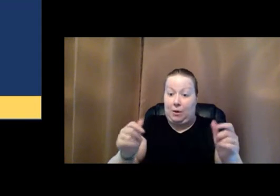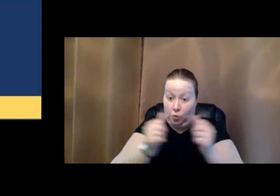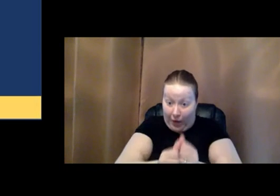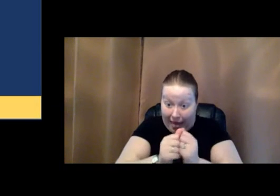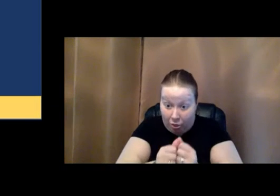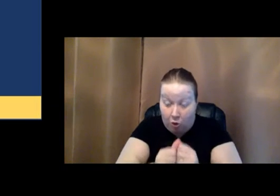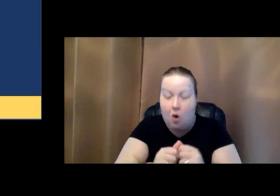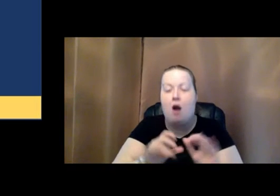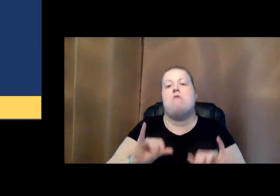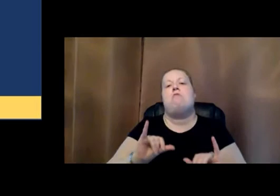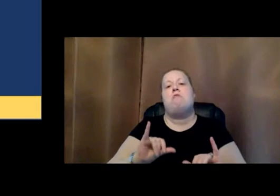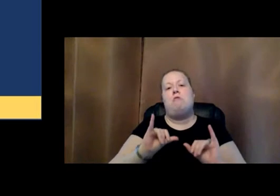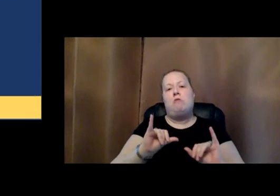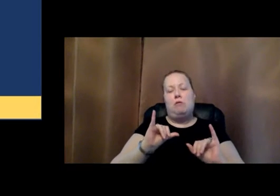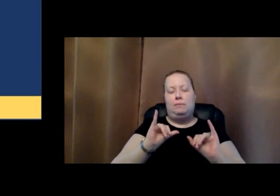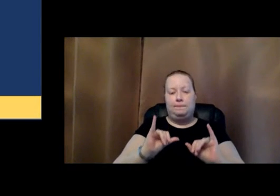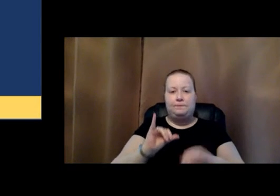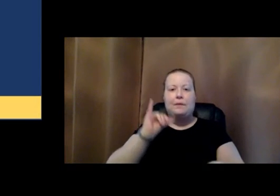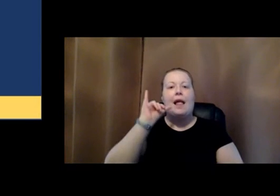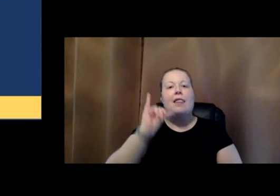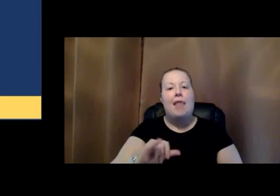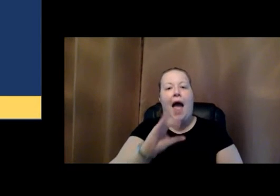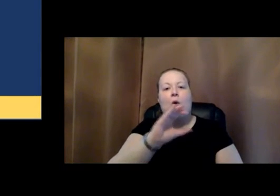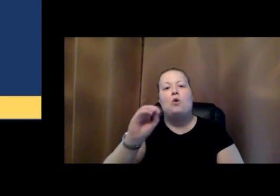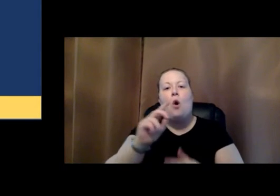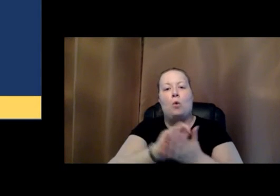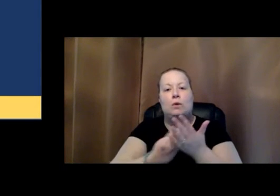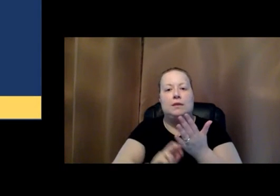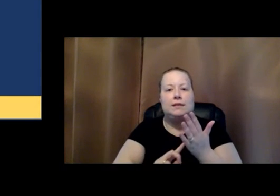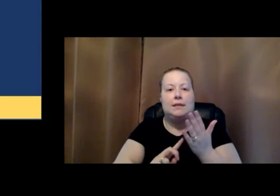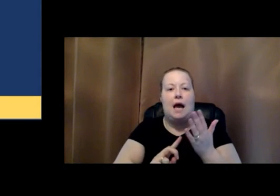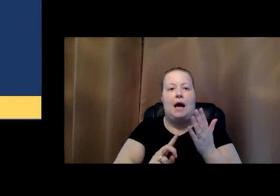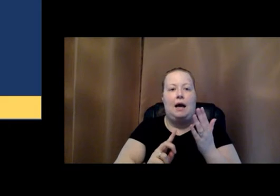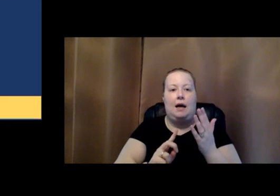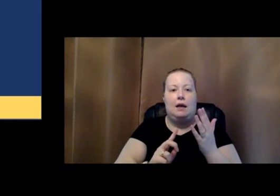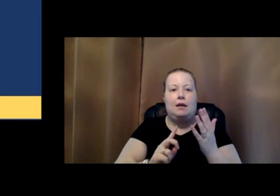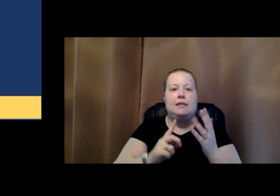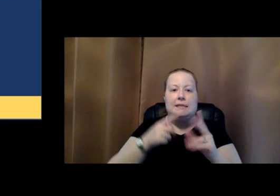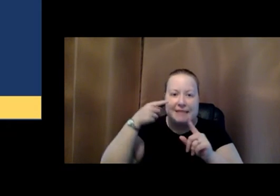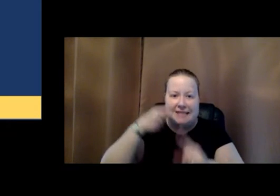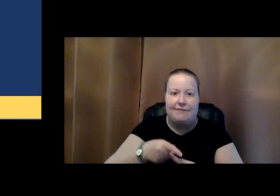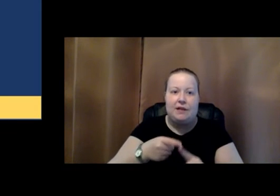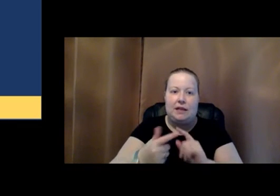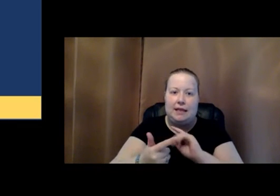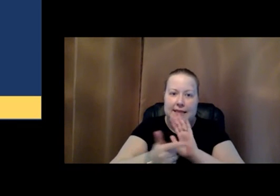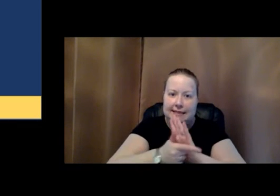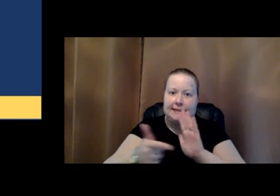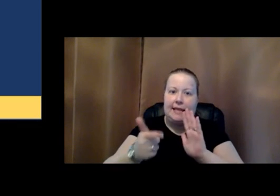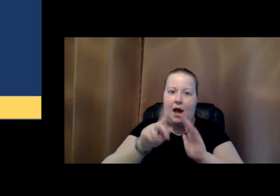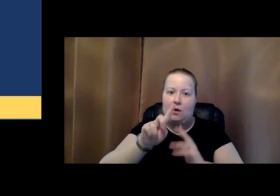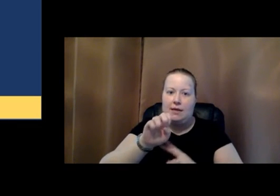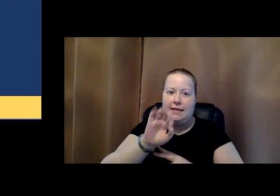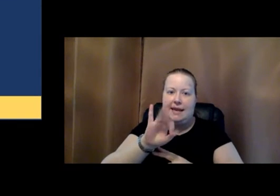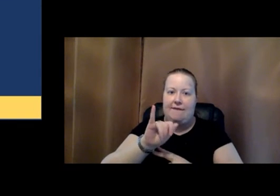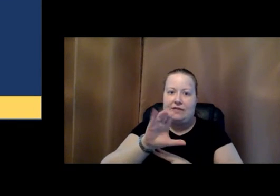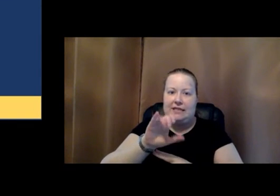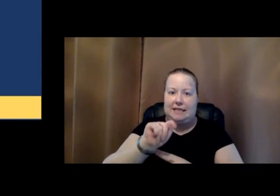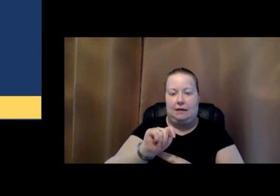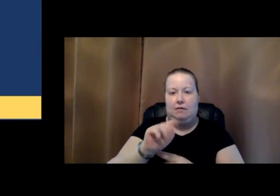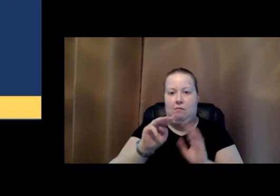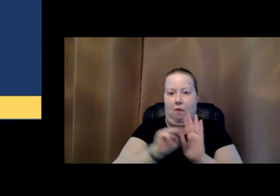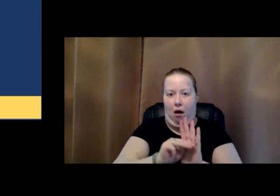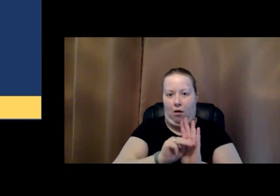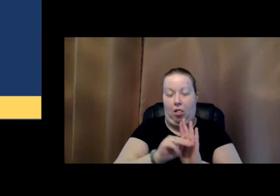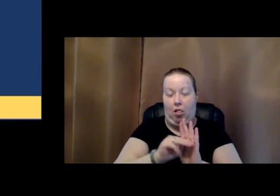specifically disallows a deficit model. Very consciously, we disallow that model because